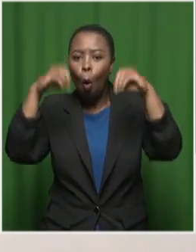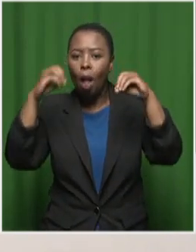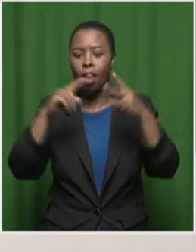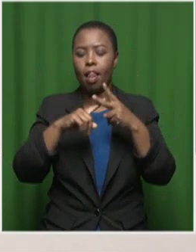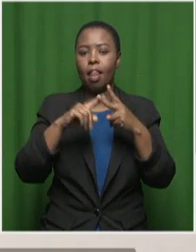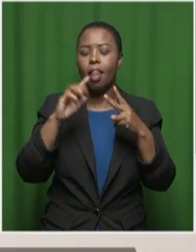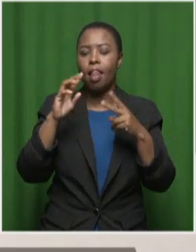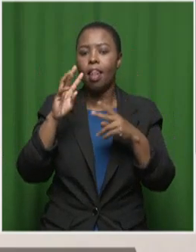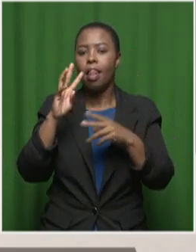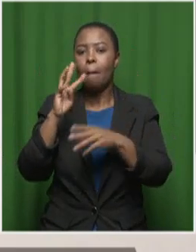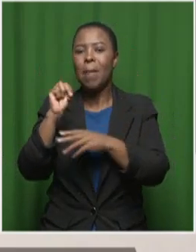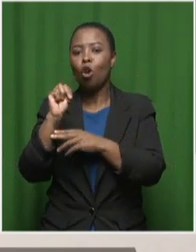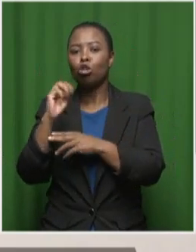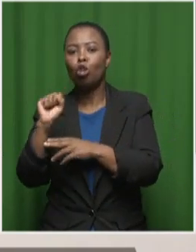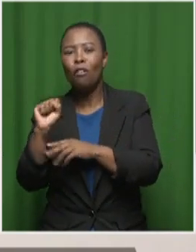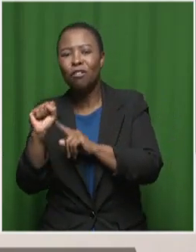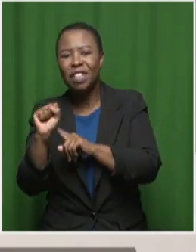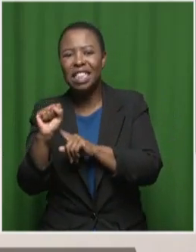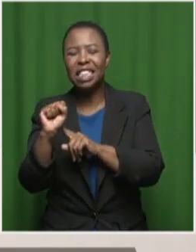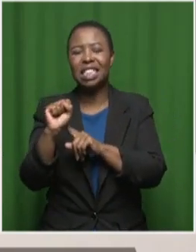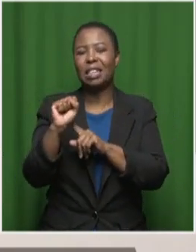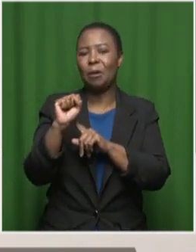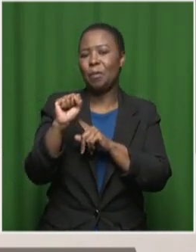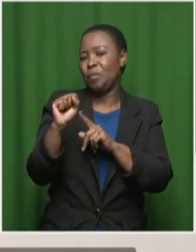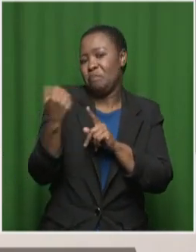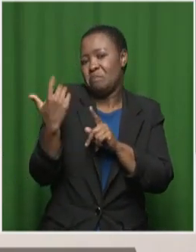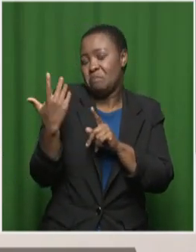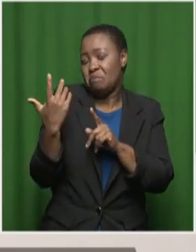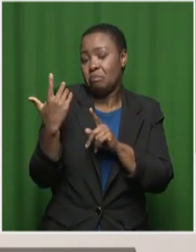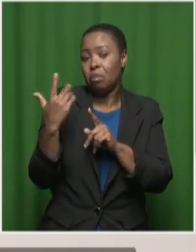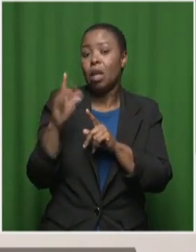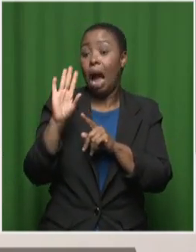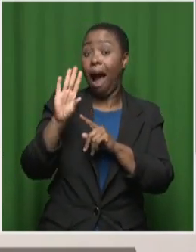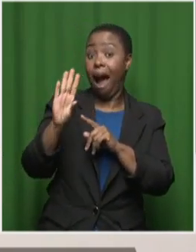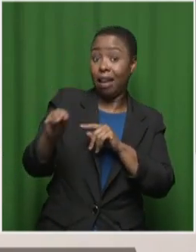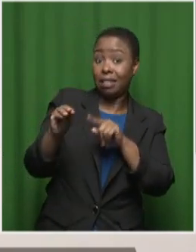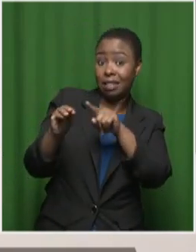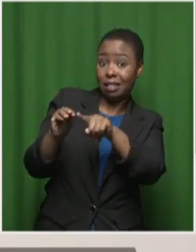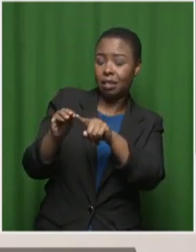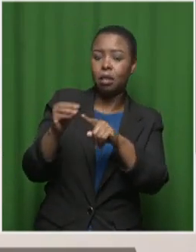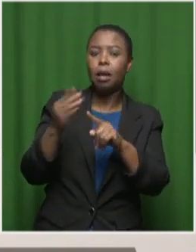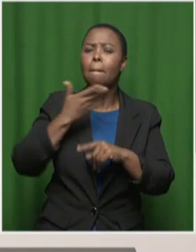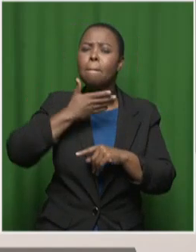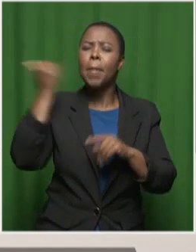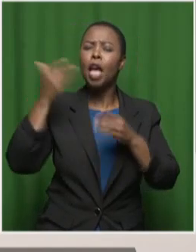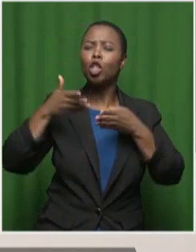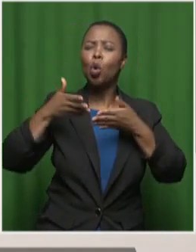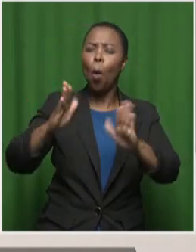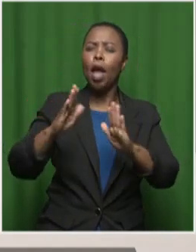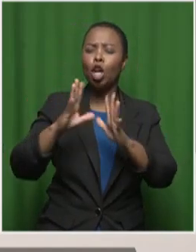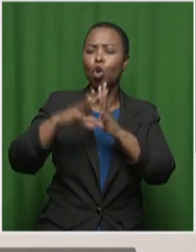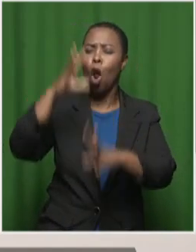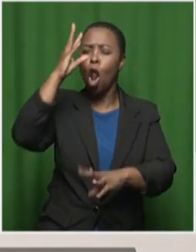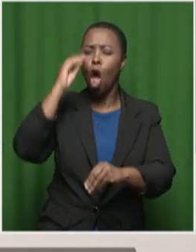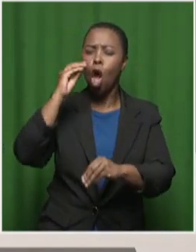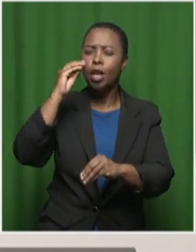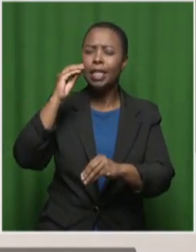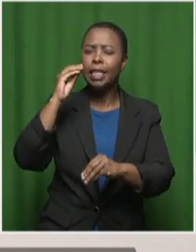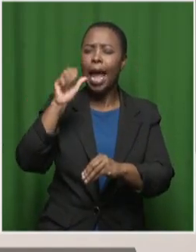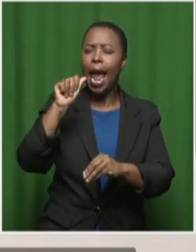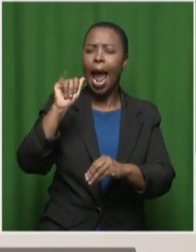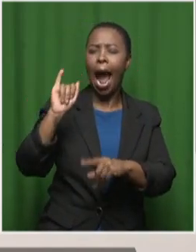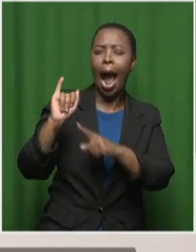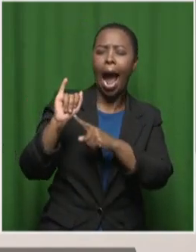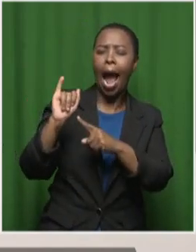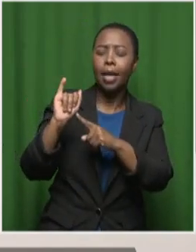Microsoft, Bing, what's now called CoPilot. Ask them, what's the best way to learn how to do AI